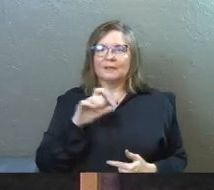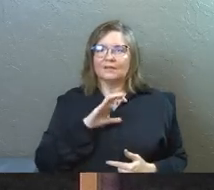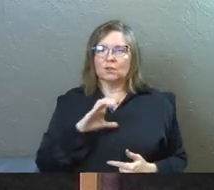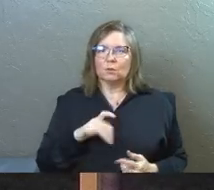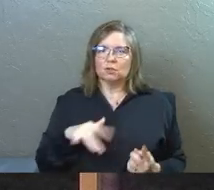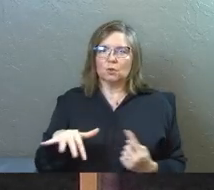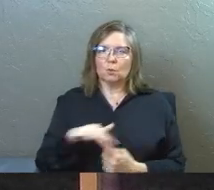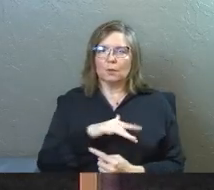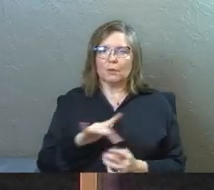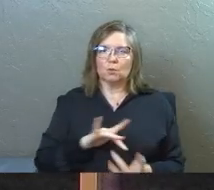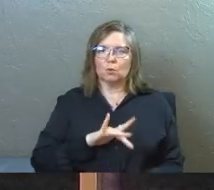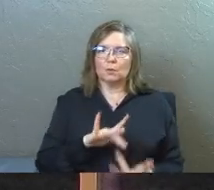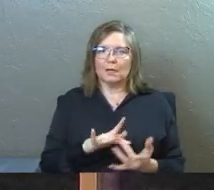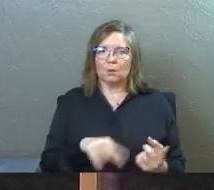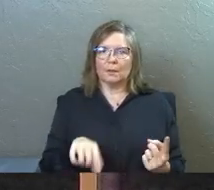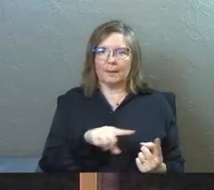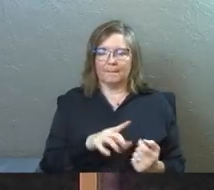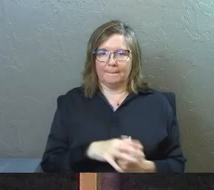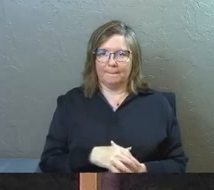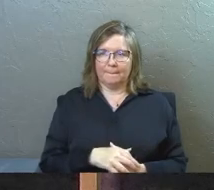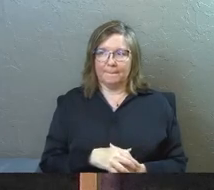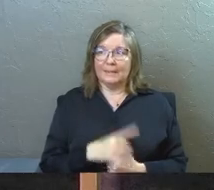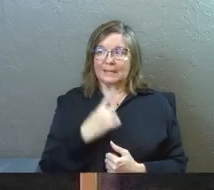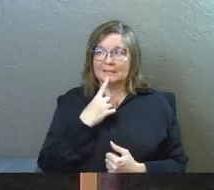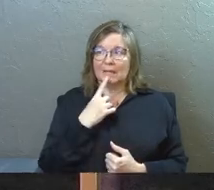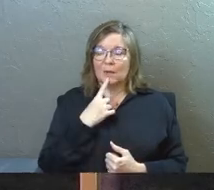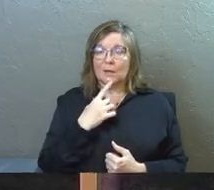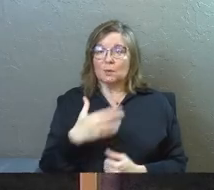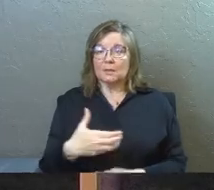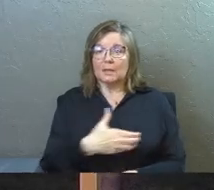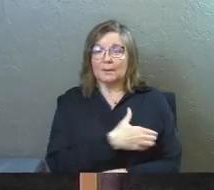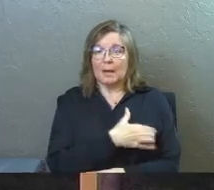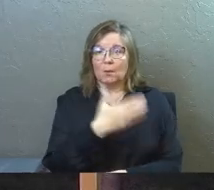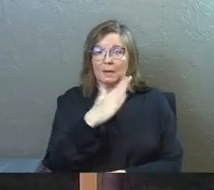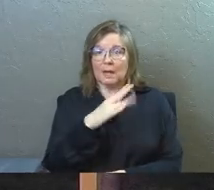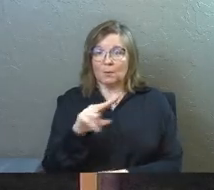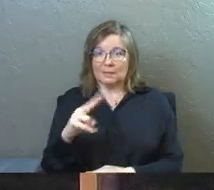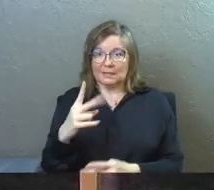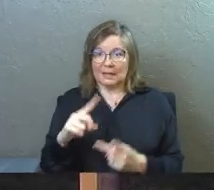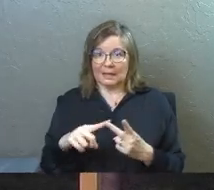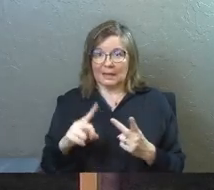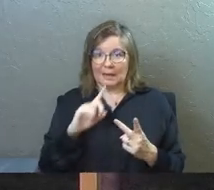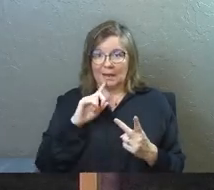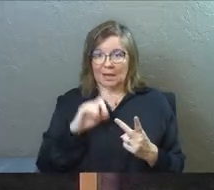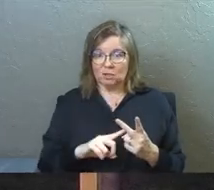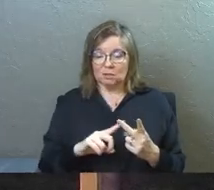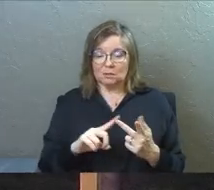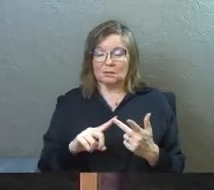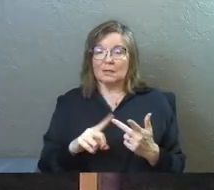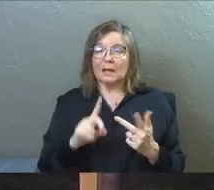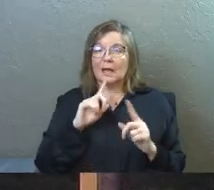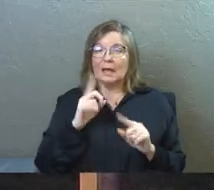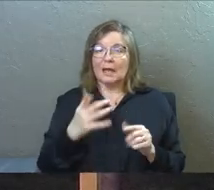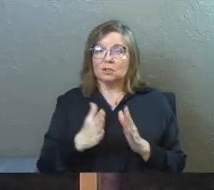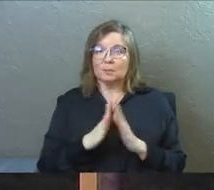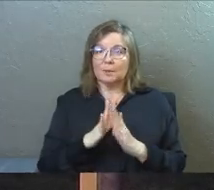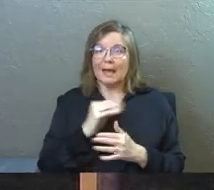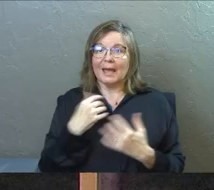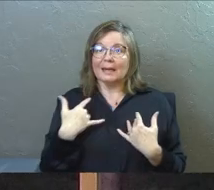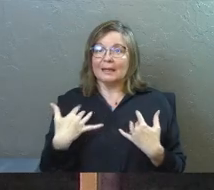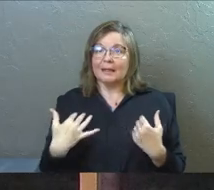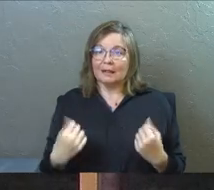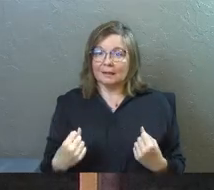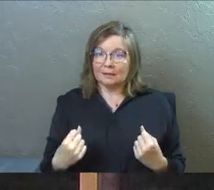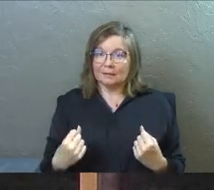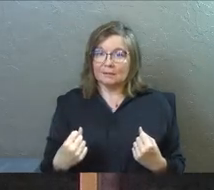Christians around them who reached out to them. They said it was the power of God was the second answer in answered prayers and